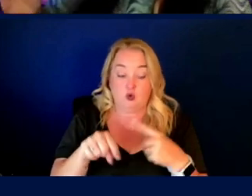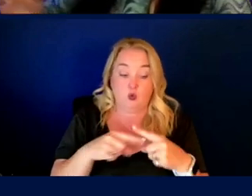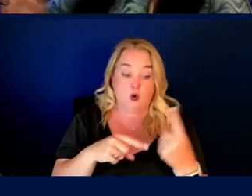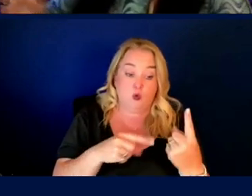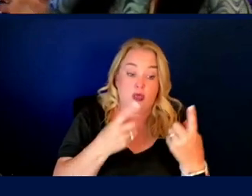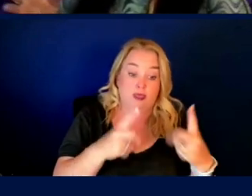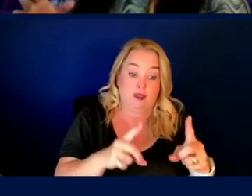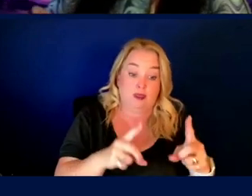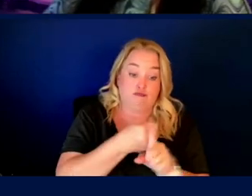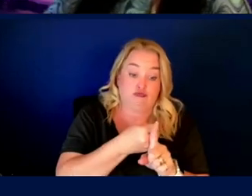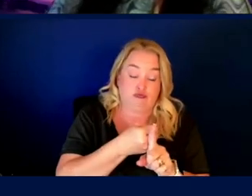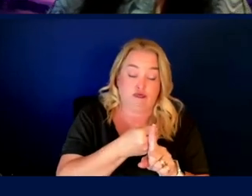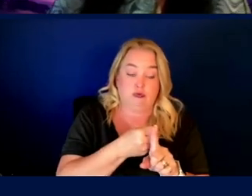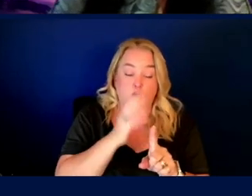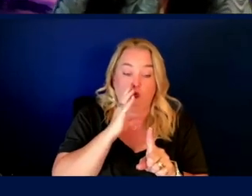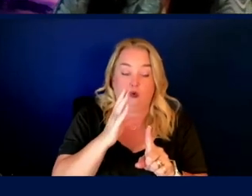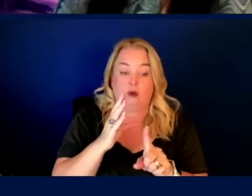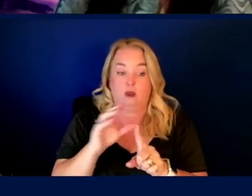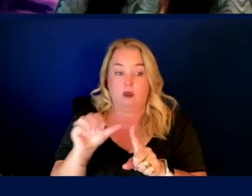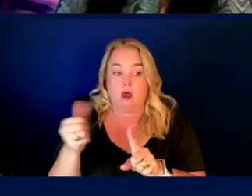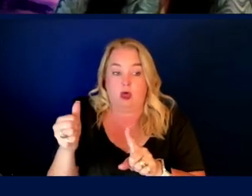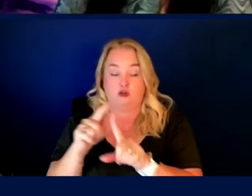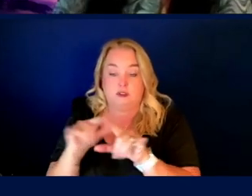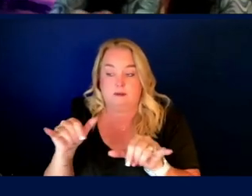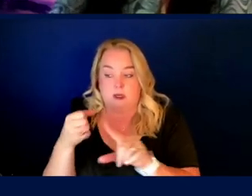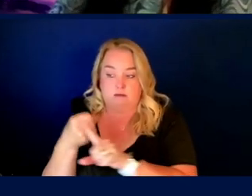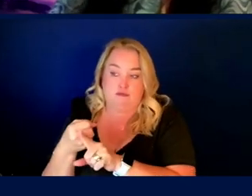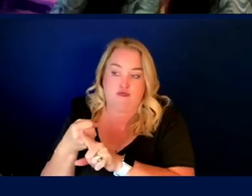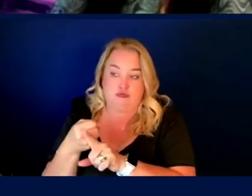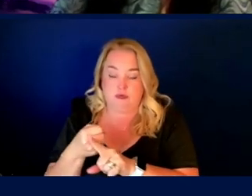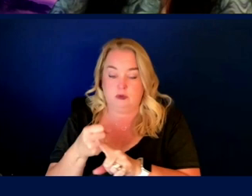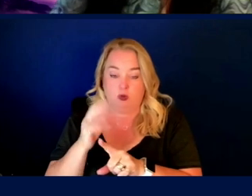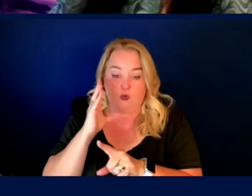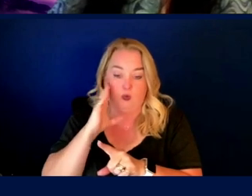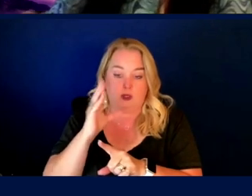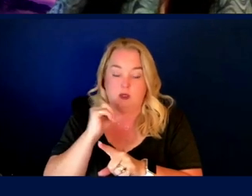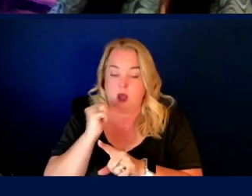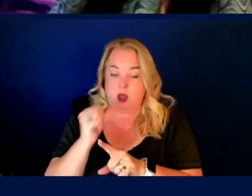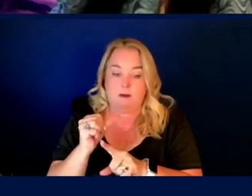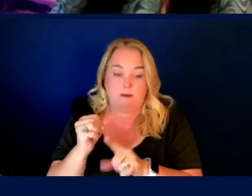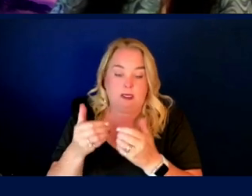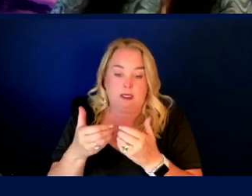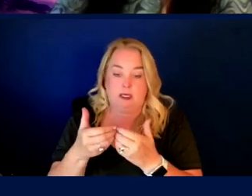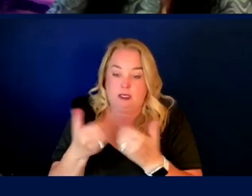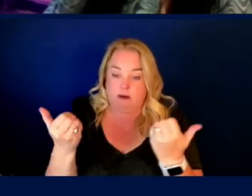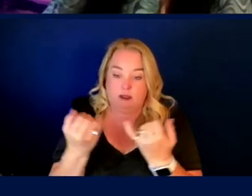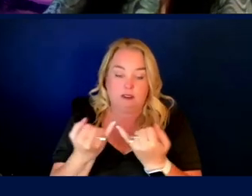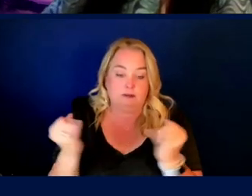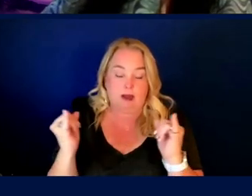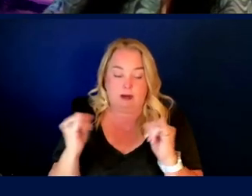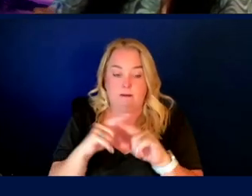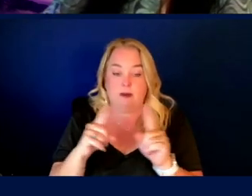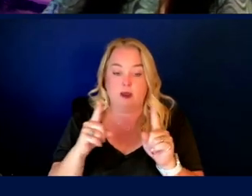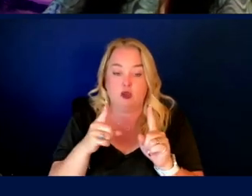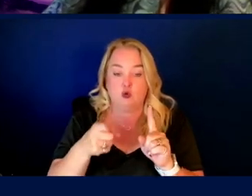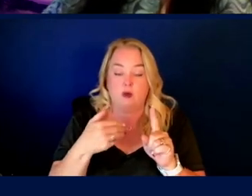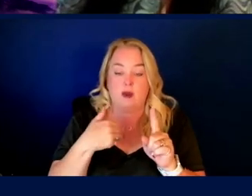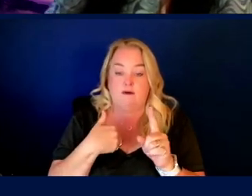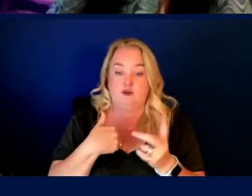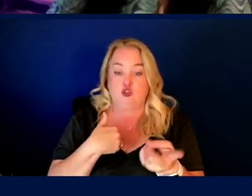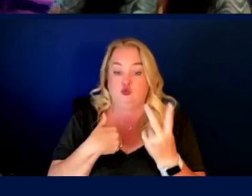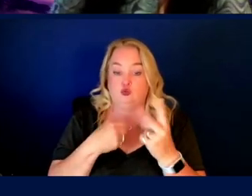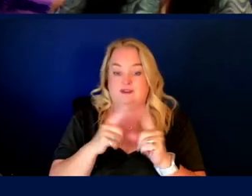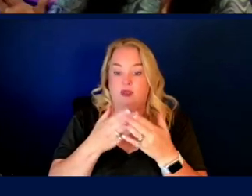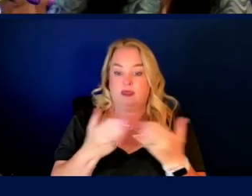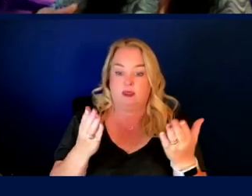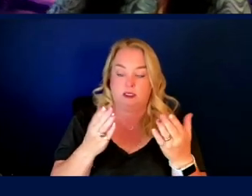flares, perhaps they aren't, uh, necessarily, uh, interdependent and you've got two different conditions on their own sort of sequence on